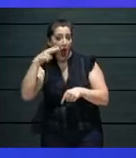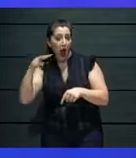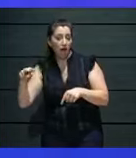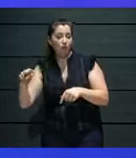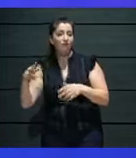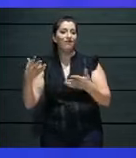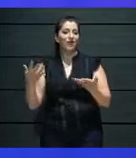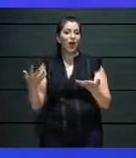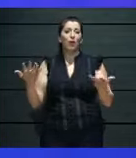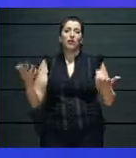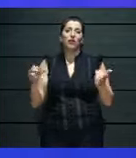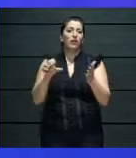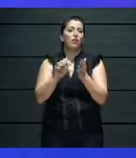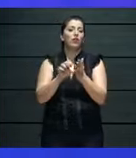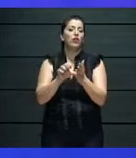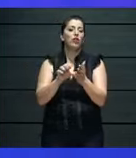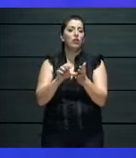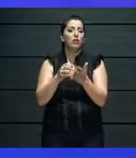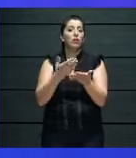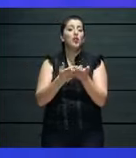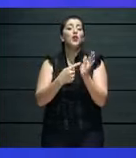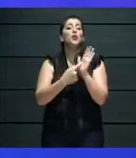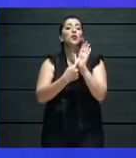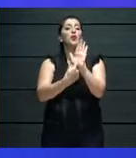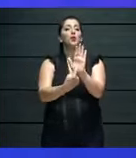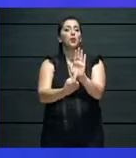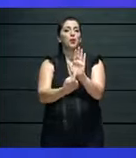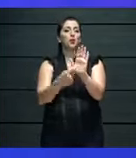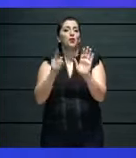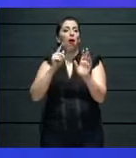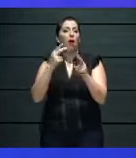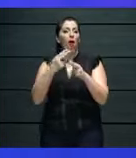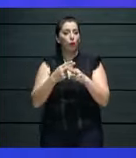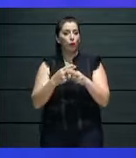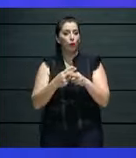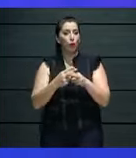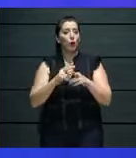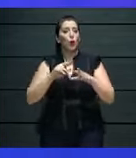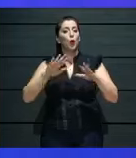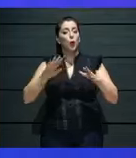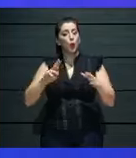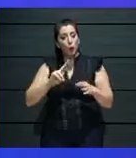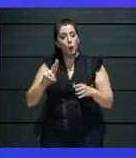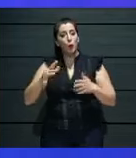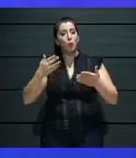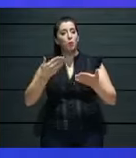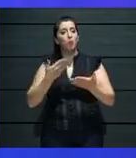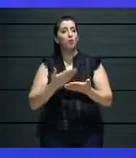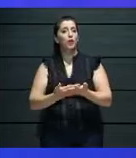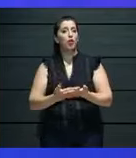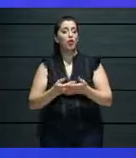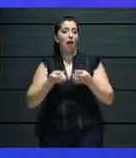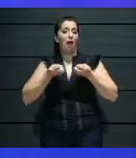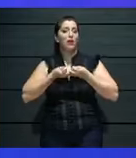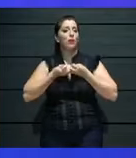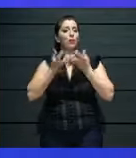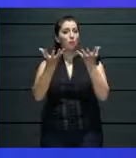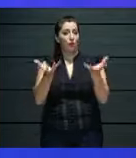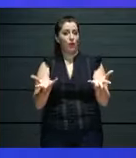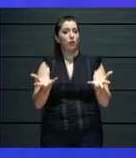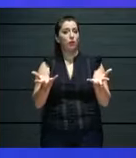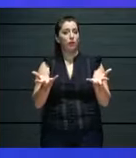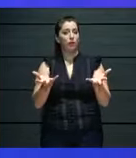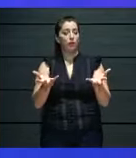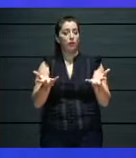more than ever before, how important financial